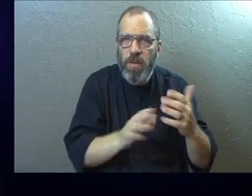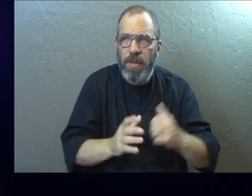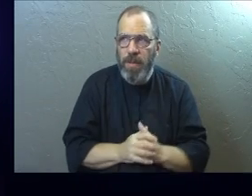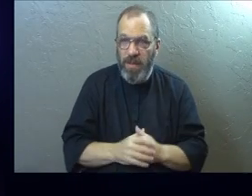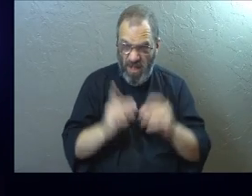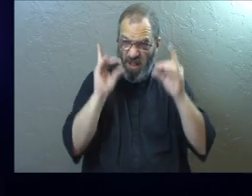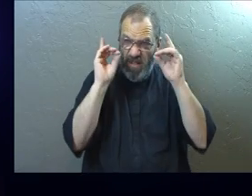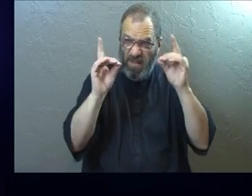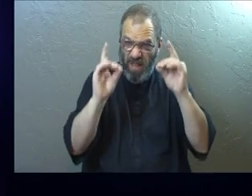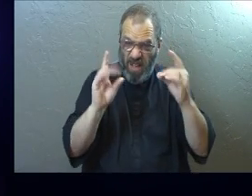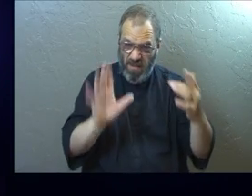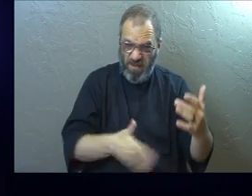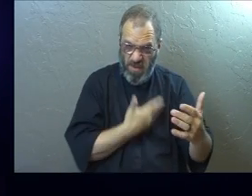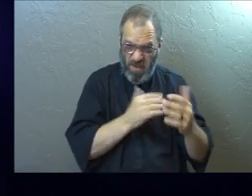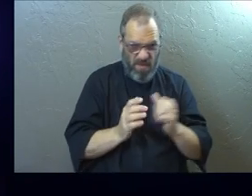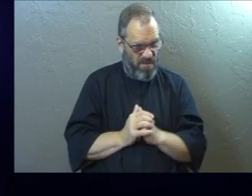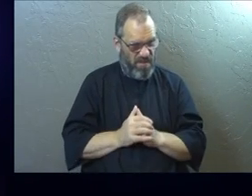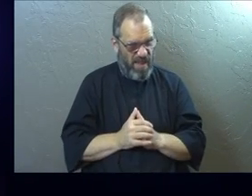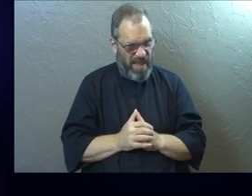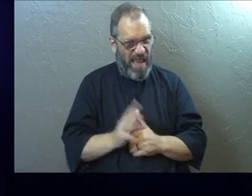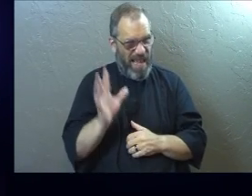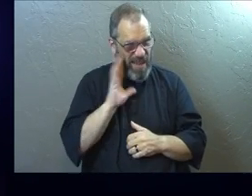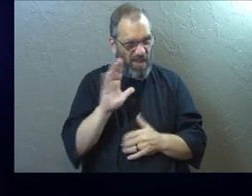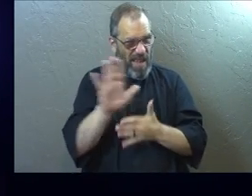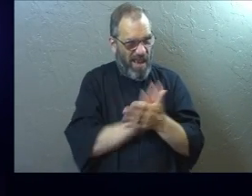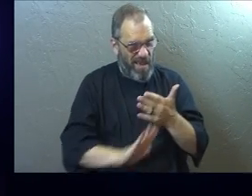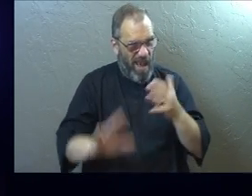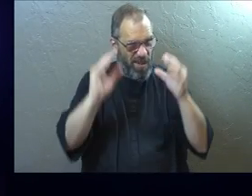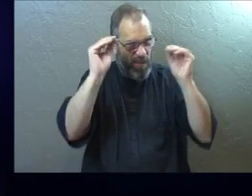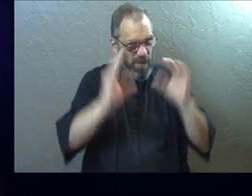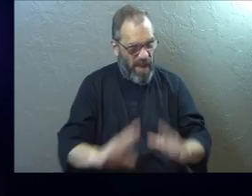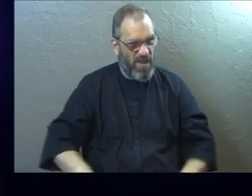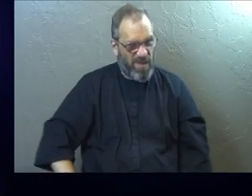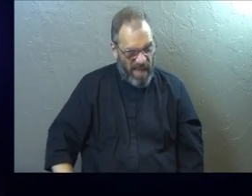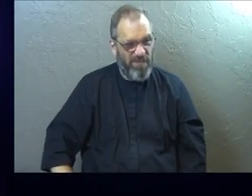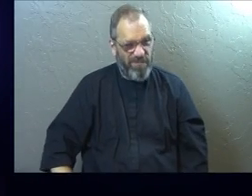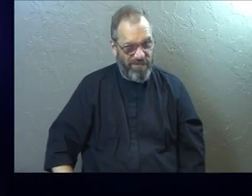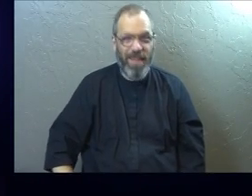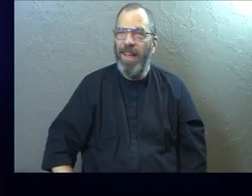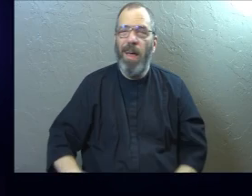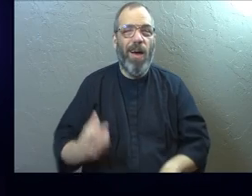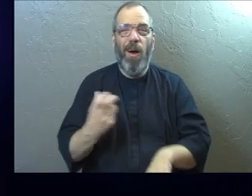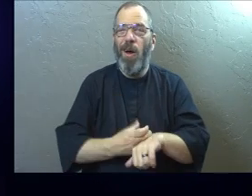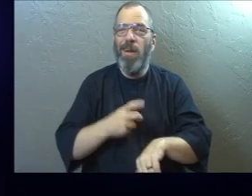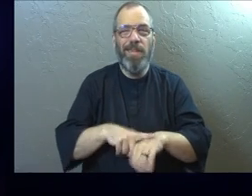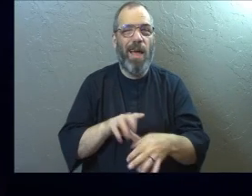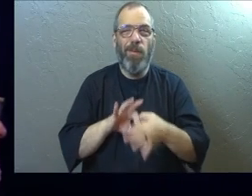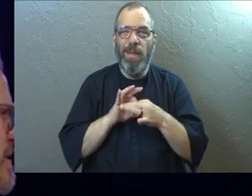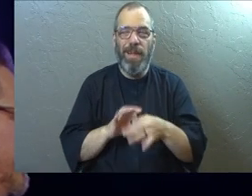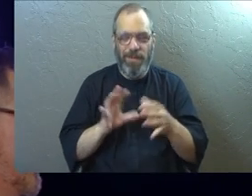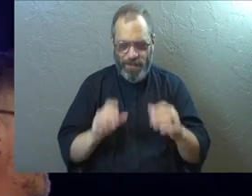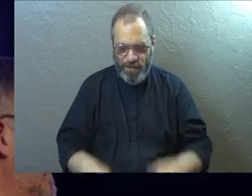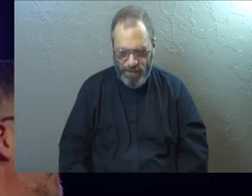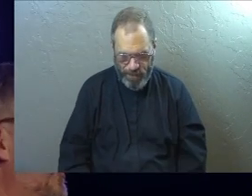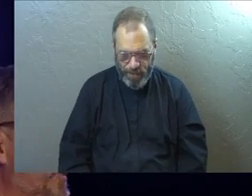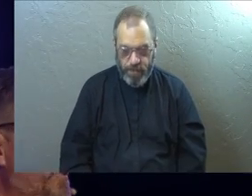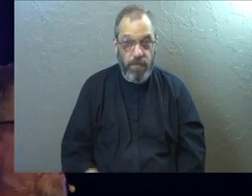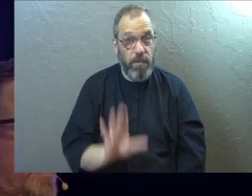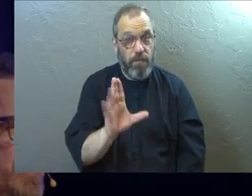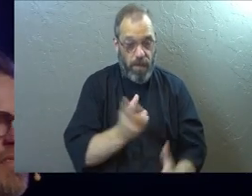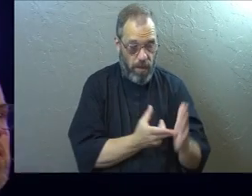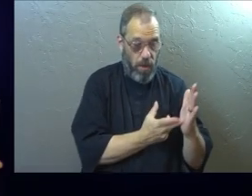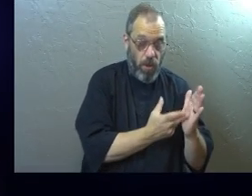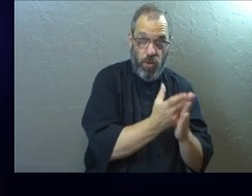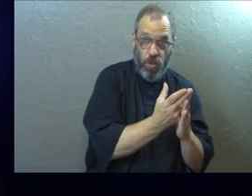You're like, doctrine set to music? That sounds like a professor, doesn't it? We have a hard time relating to that. But